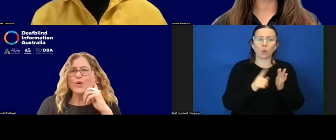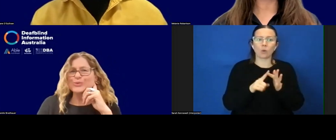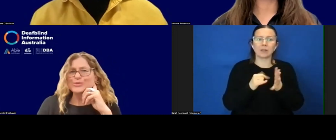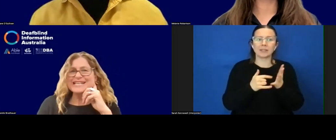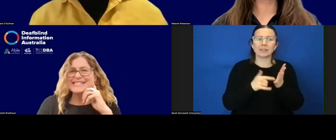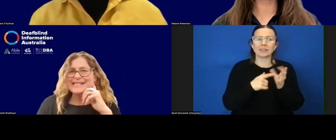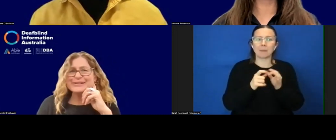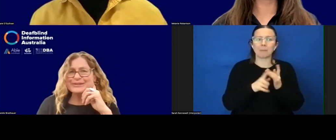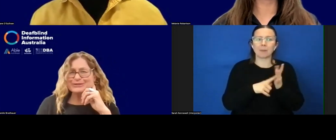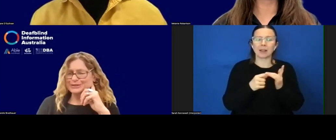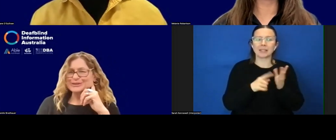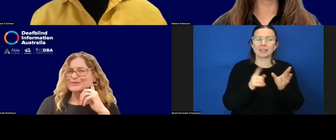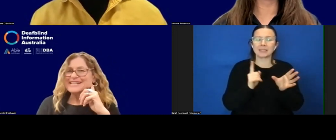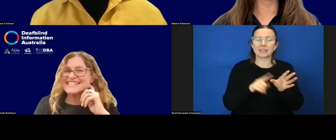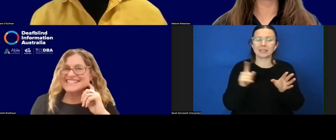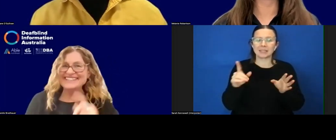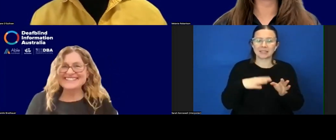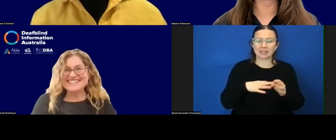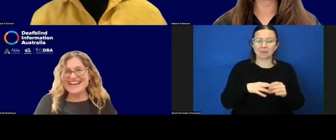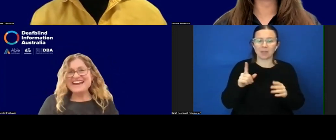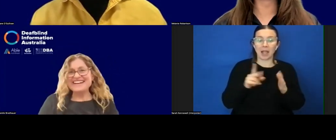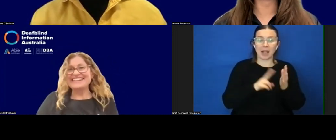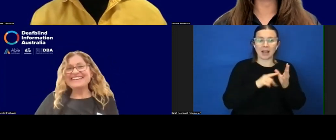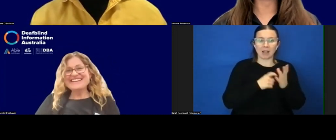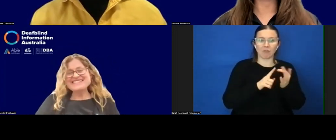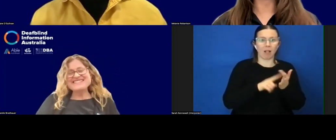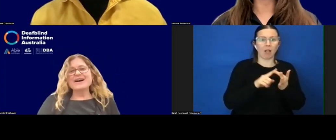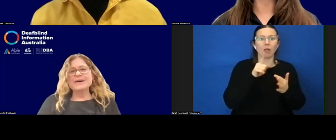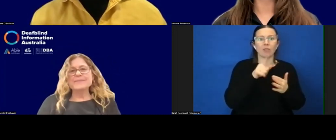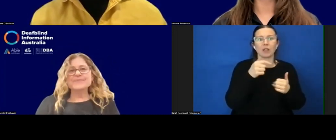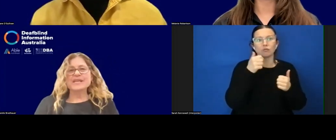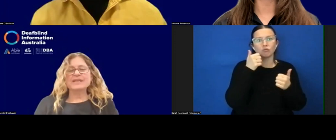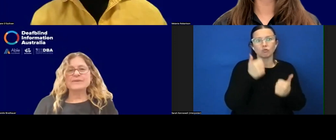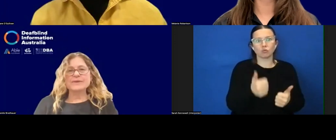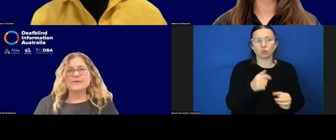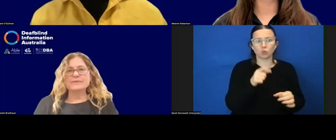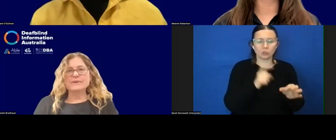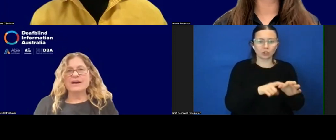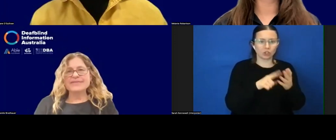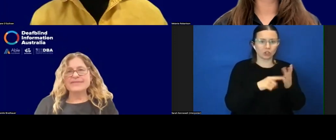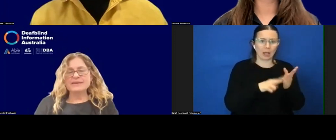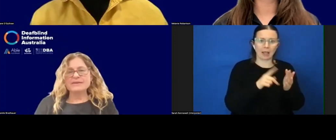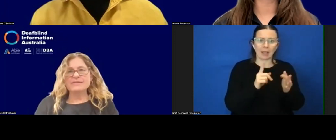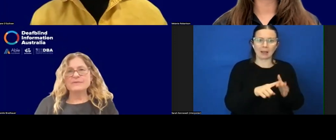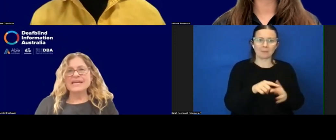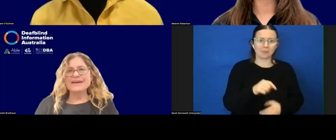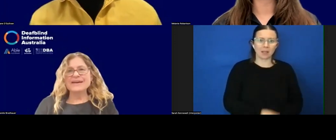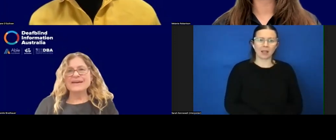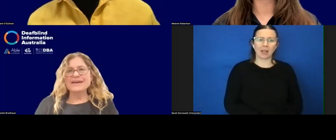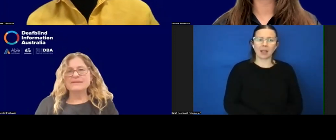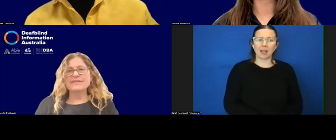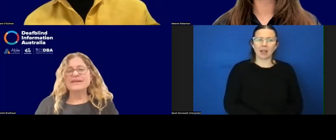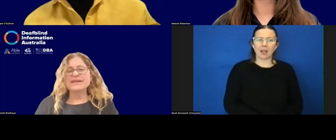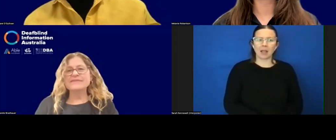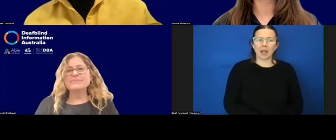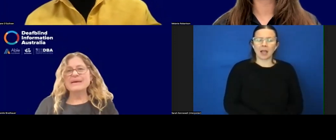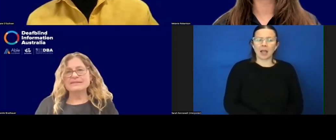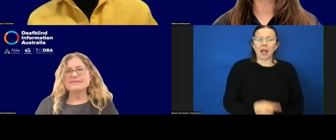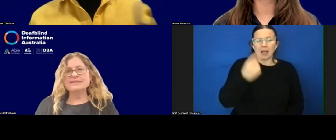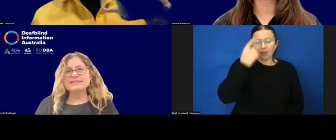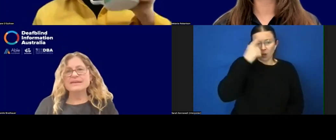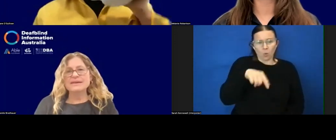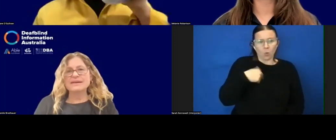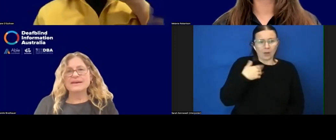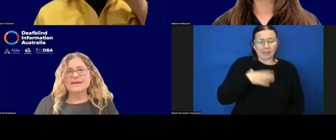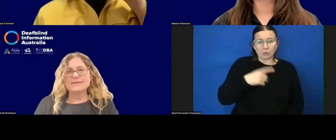Oh, such a good question, Jane. You know, I think we have to think of the